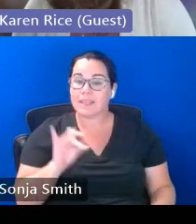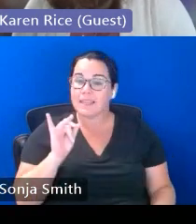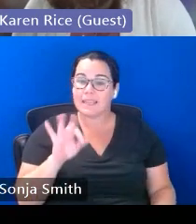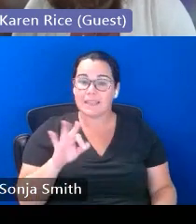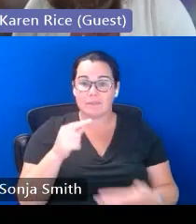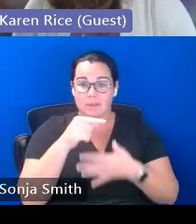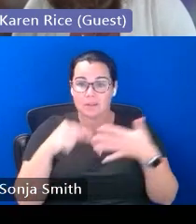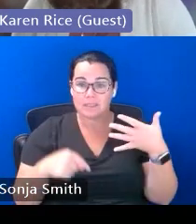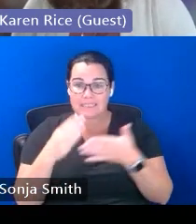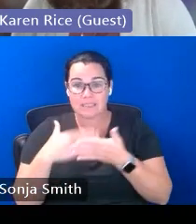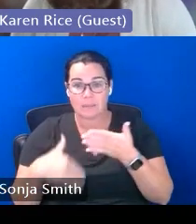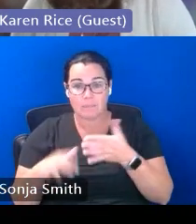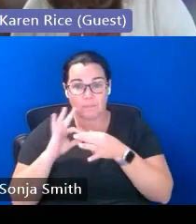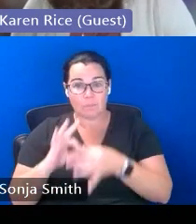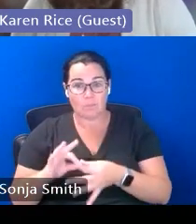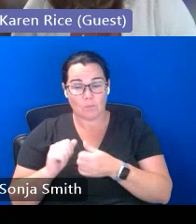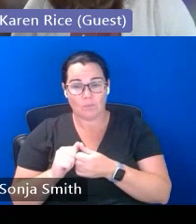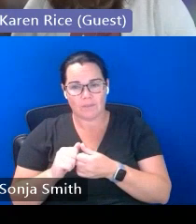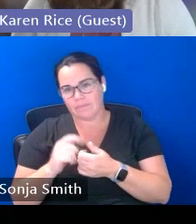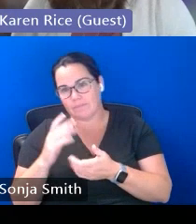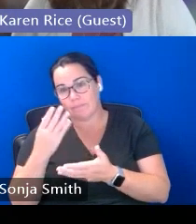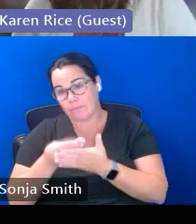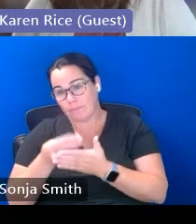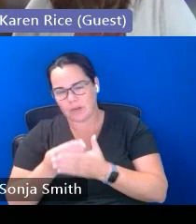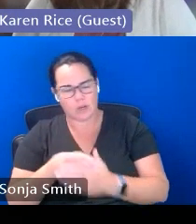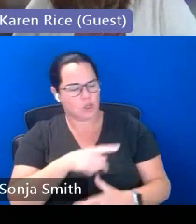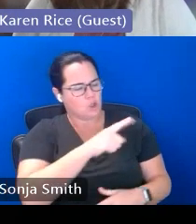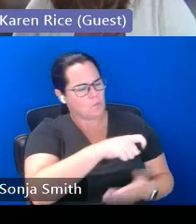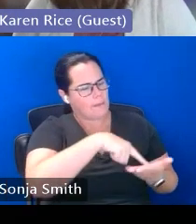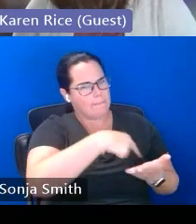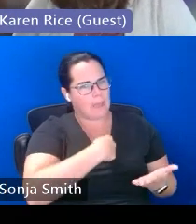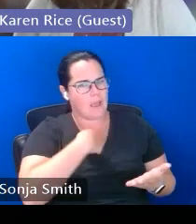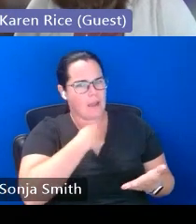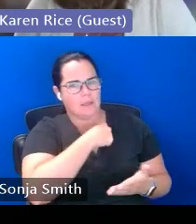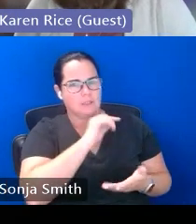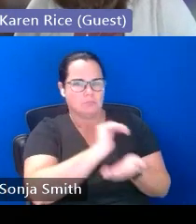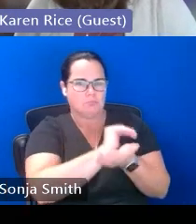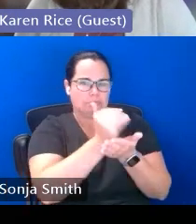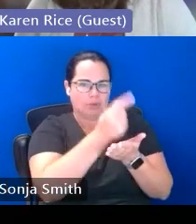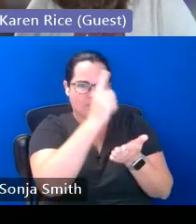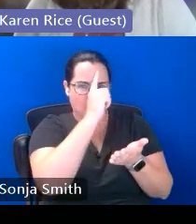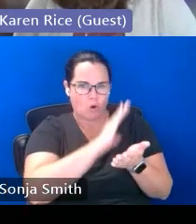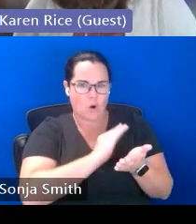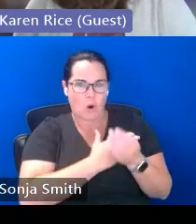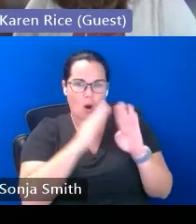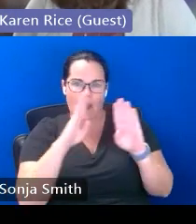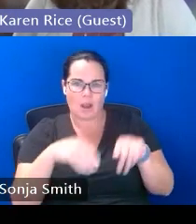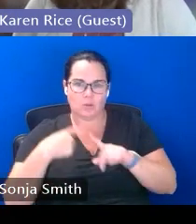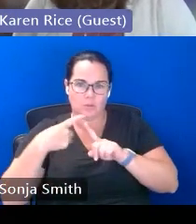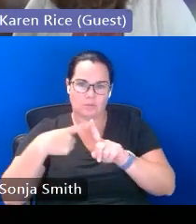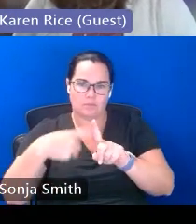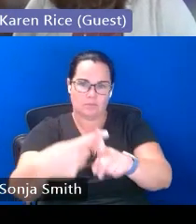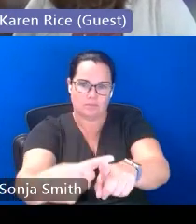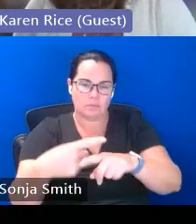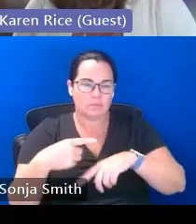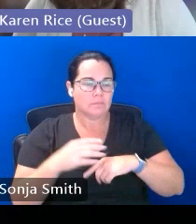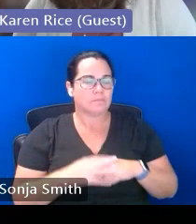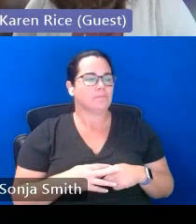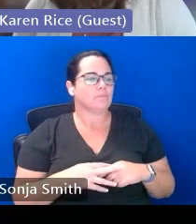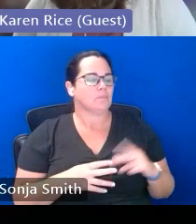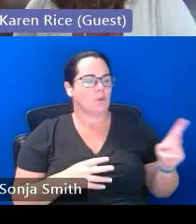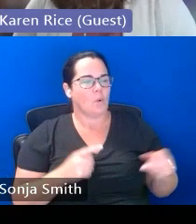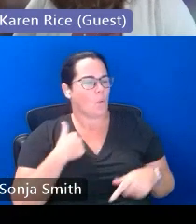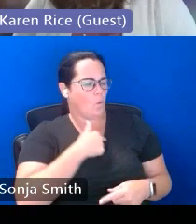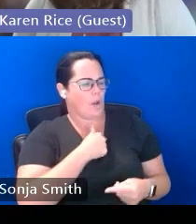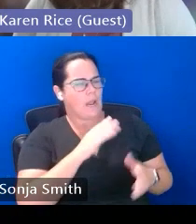financial and they're saying you have to pay a certain amount toward our household expenses or we helped support